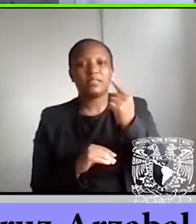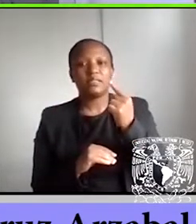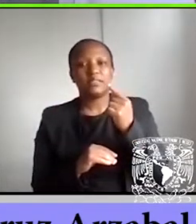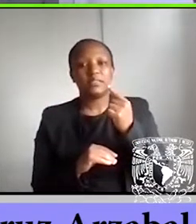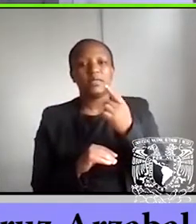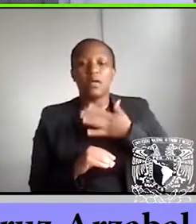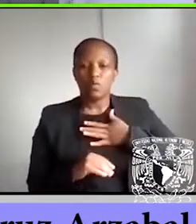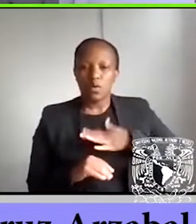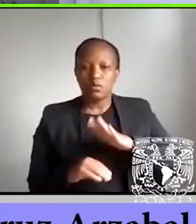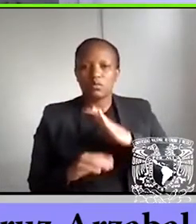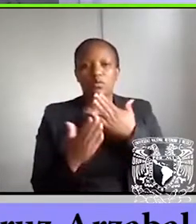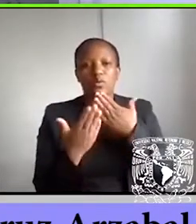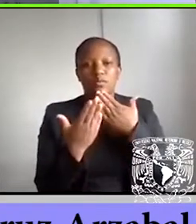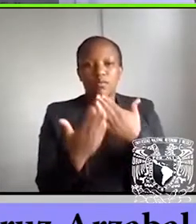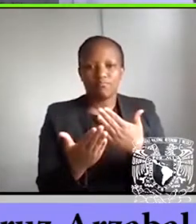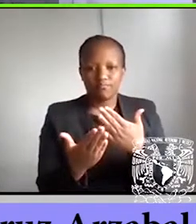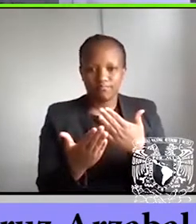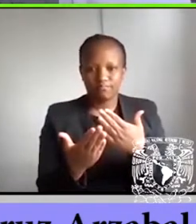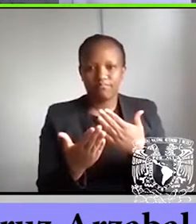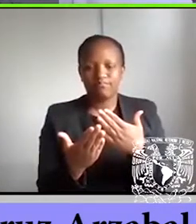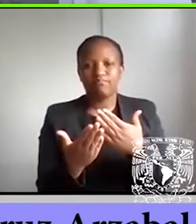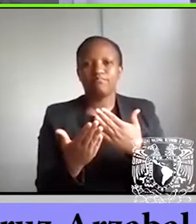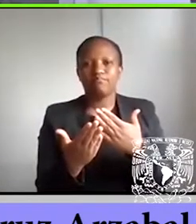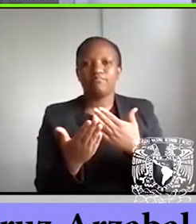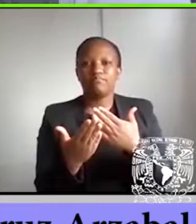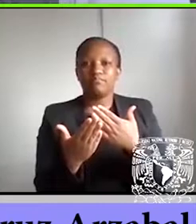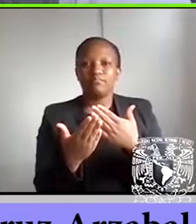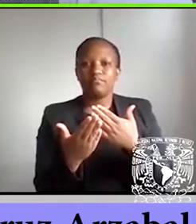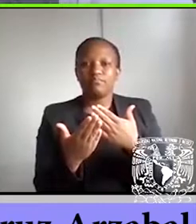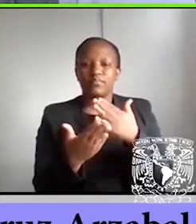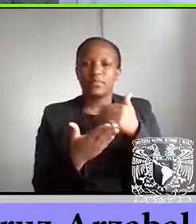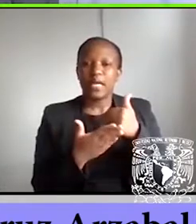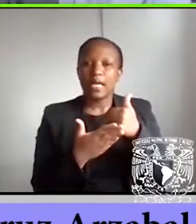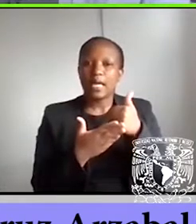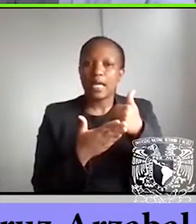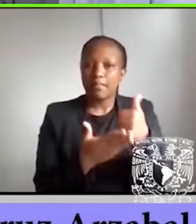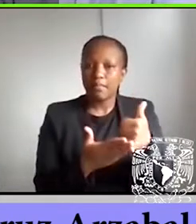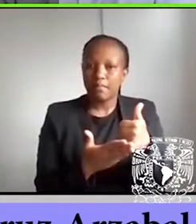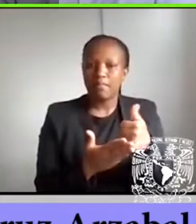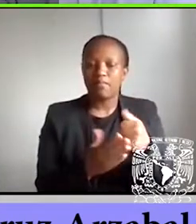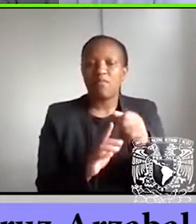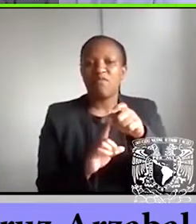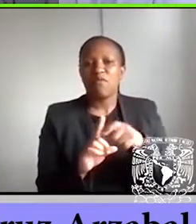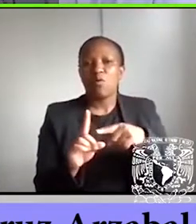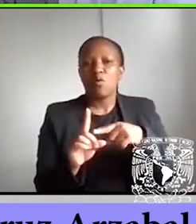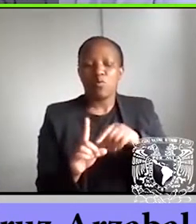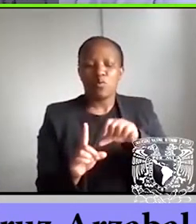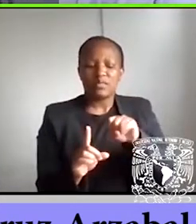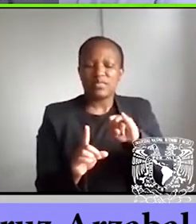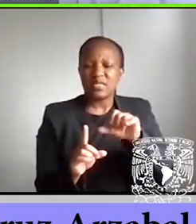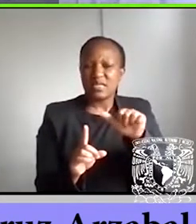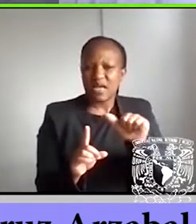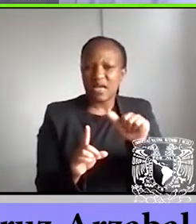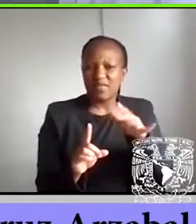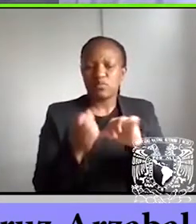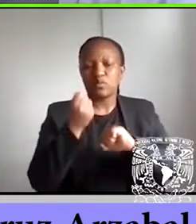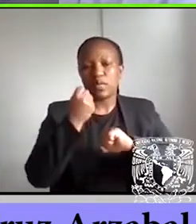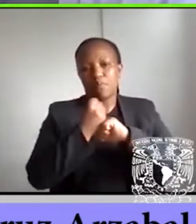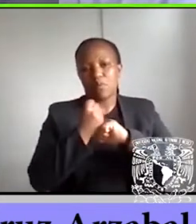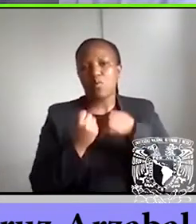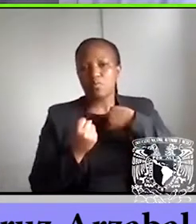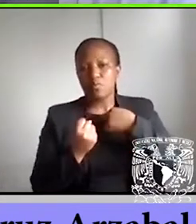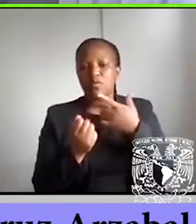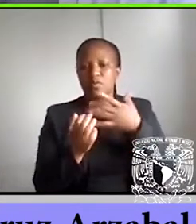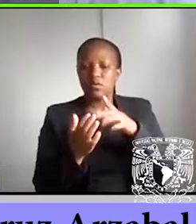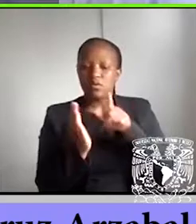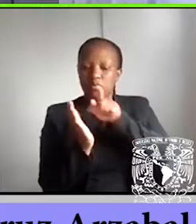thank the help from Marisol Garcia, who supported me to write this piece